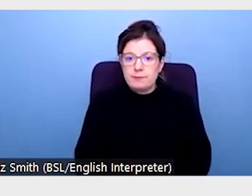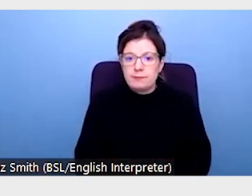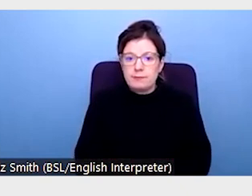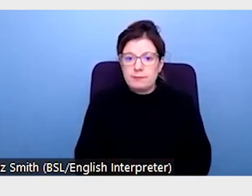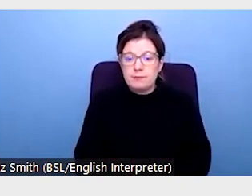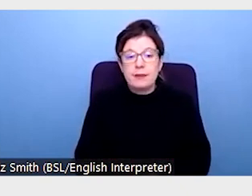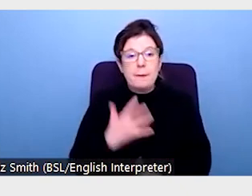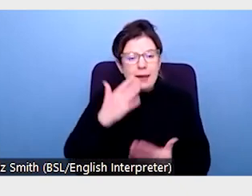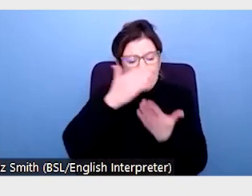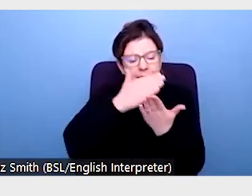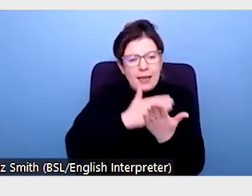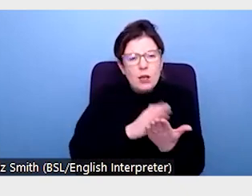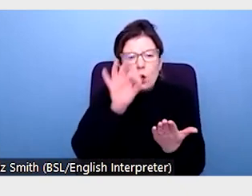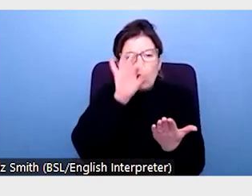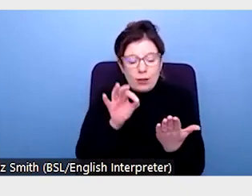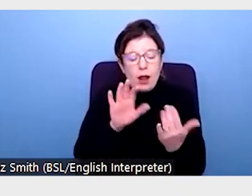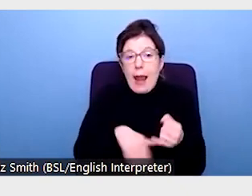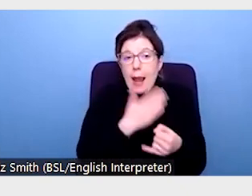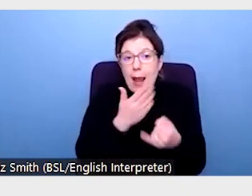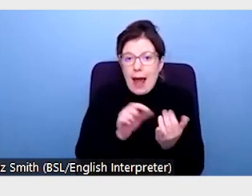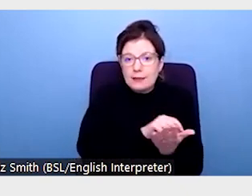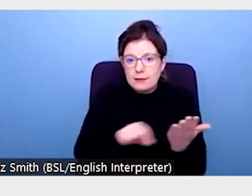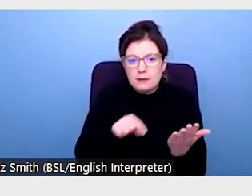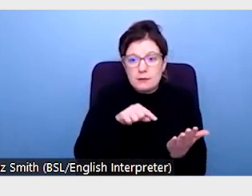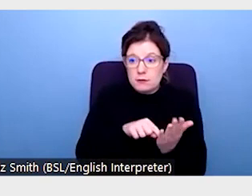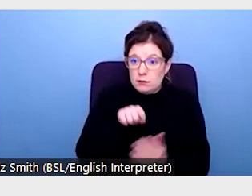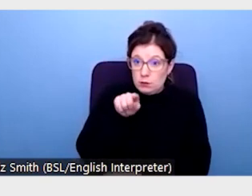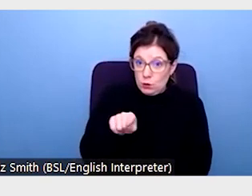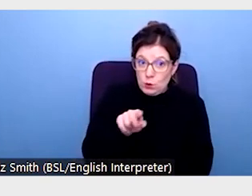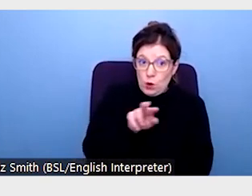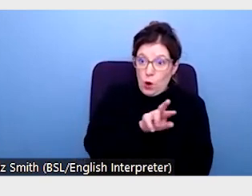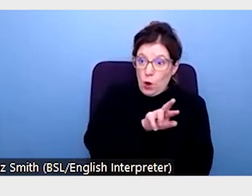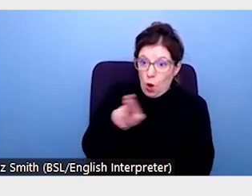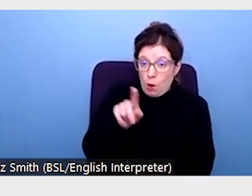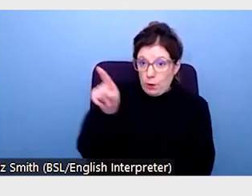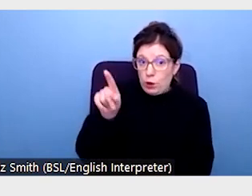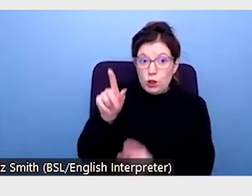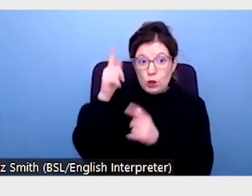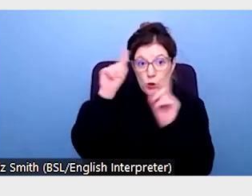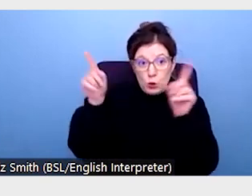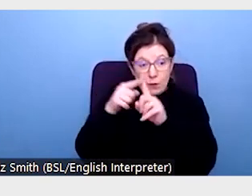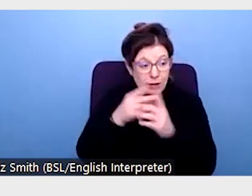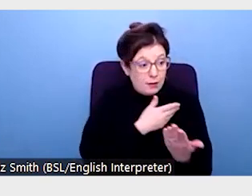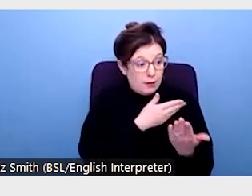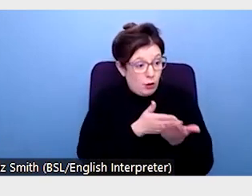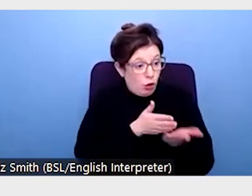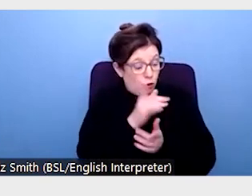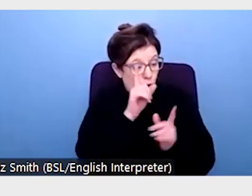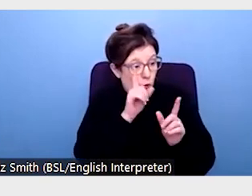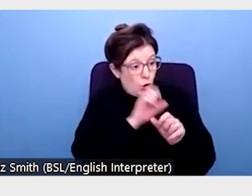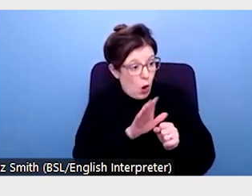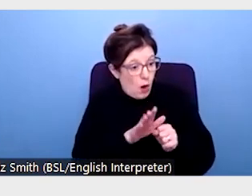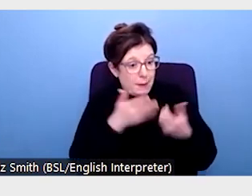to the last question in our survey. What lessons do you hope that your university learns from the pandemic to become more